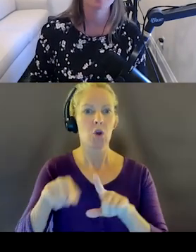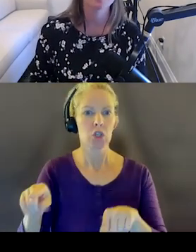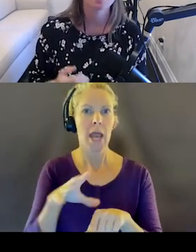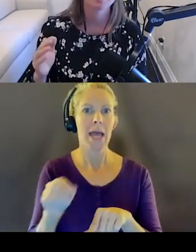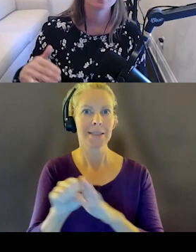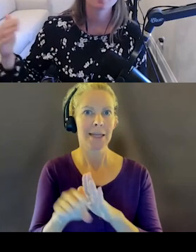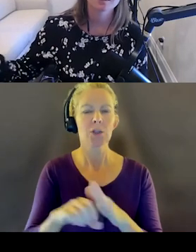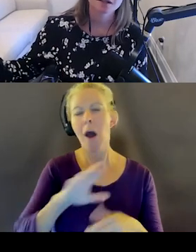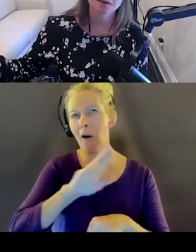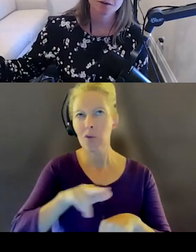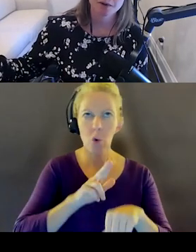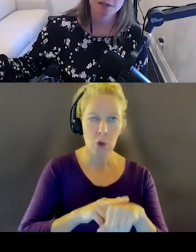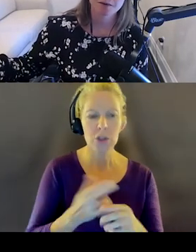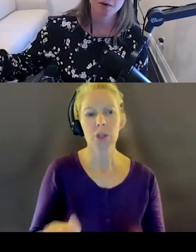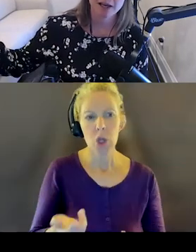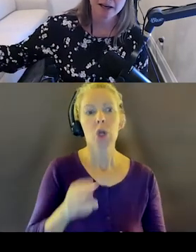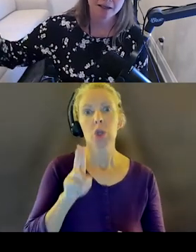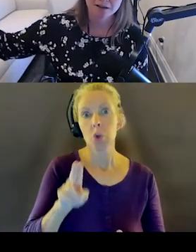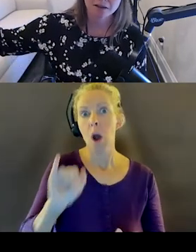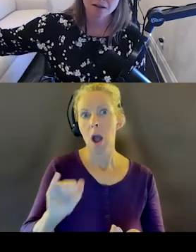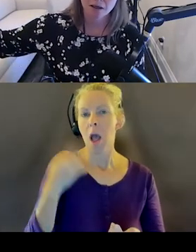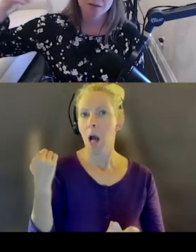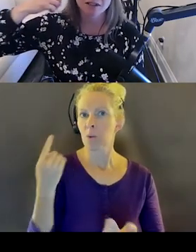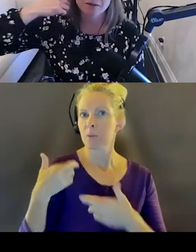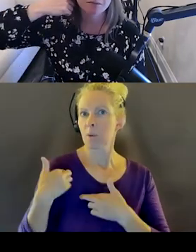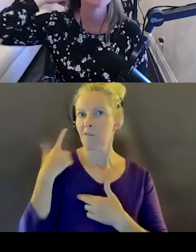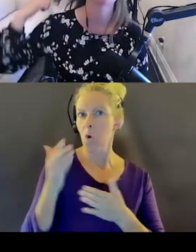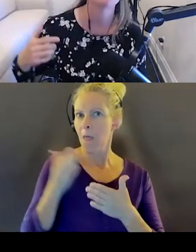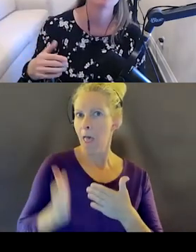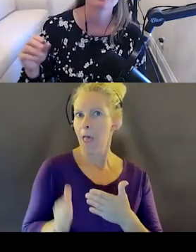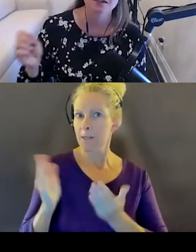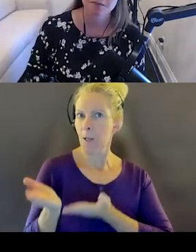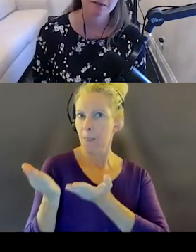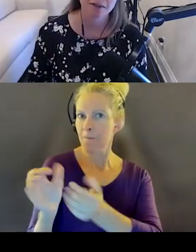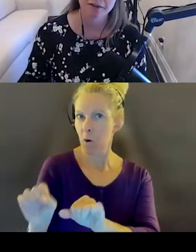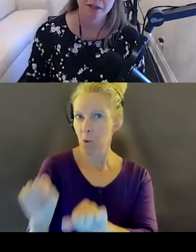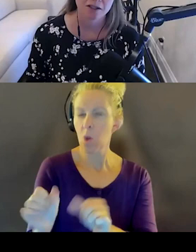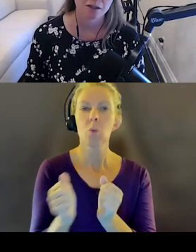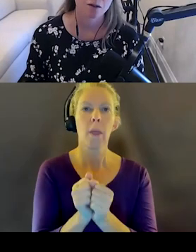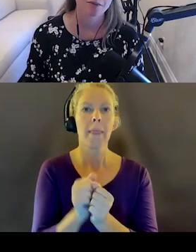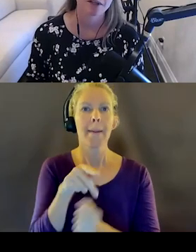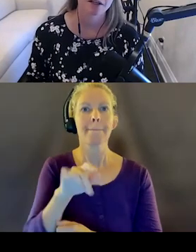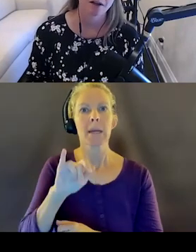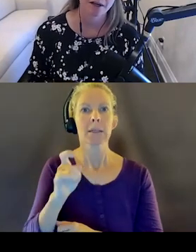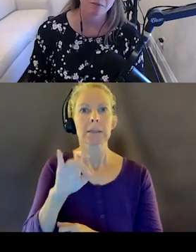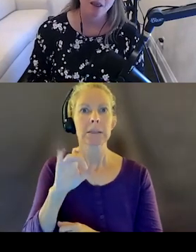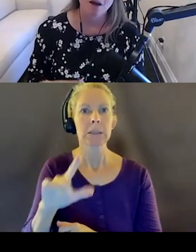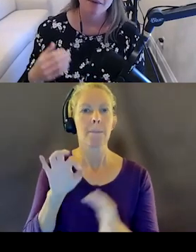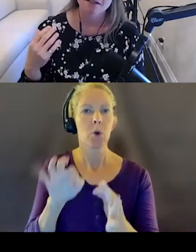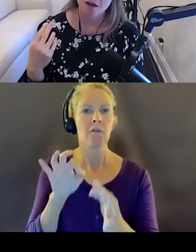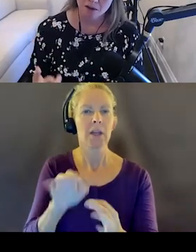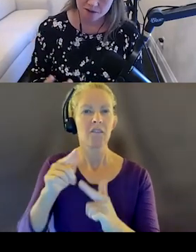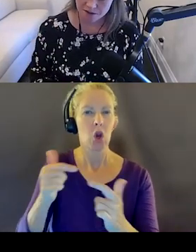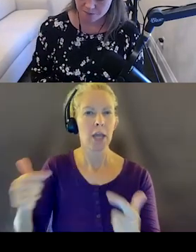course we would. But UI is always responsible for that end deliverable with pixel perfect variations. So I'm putting it on them